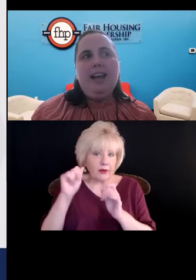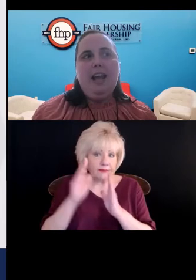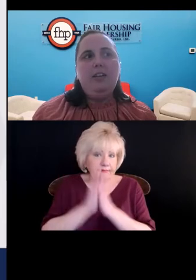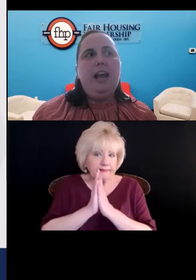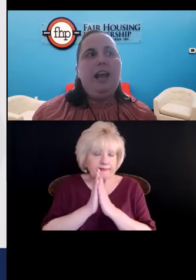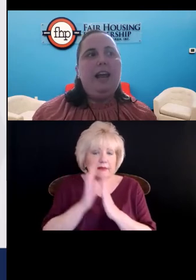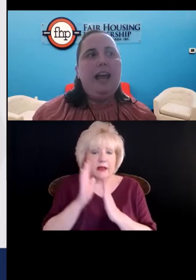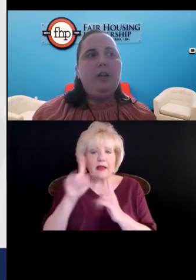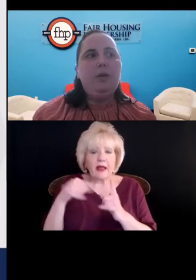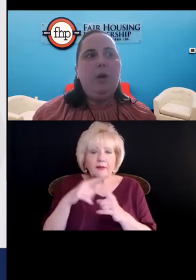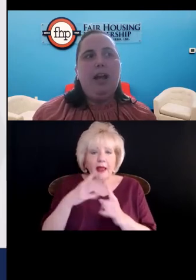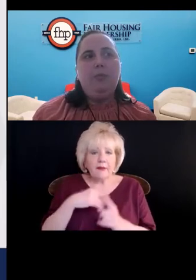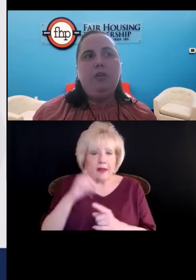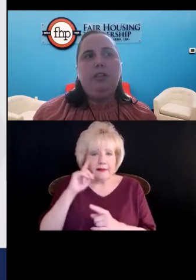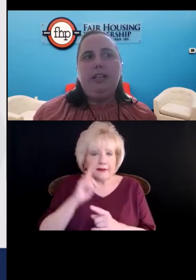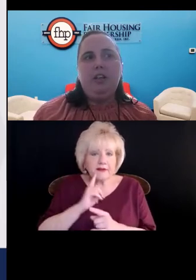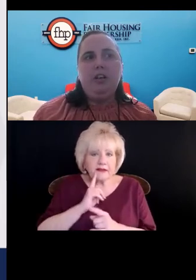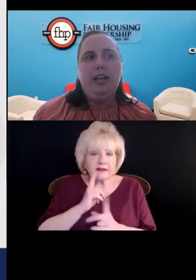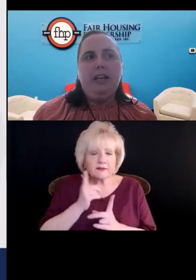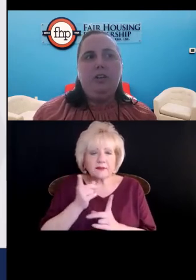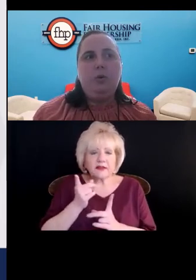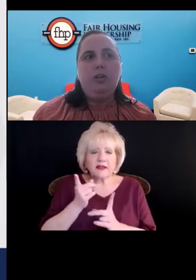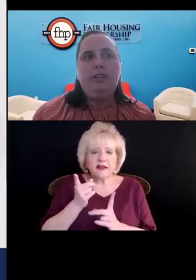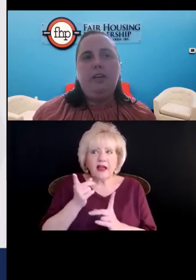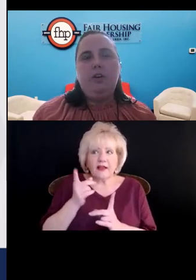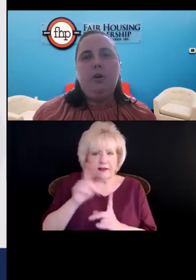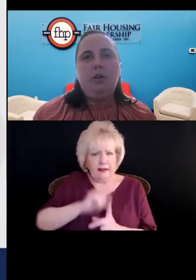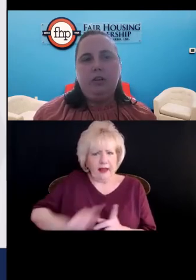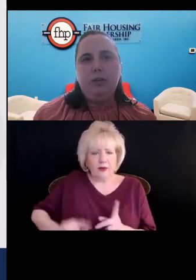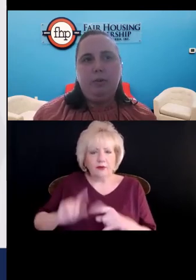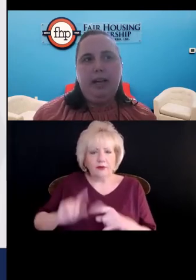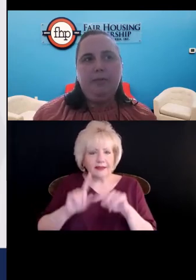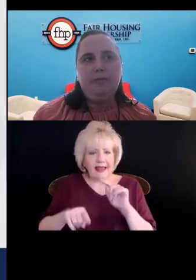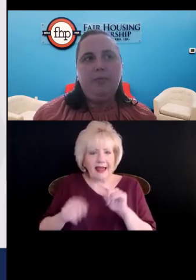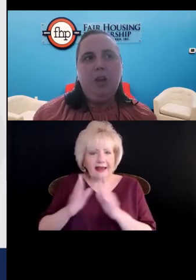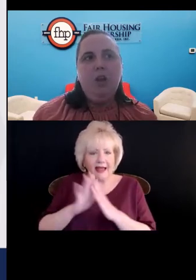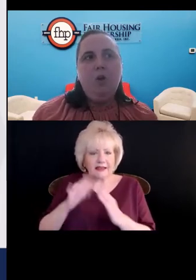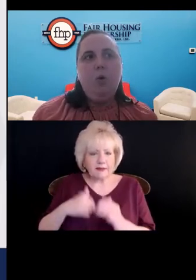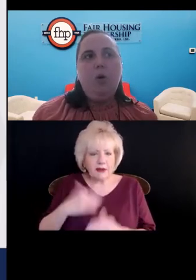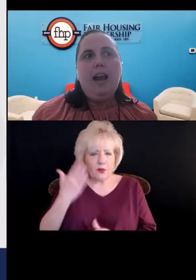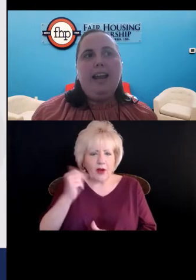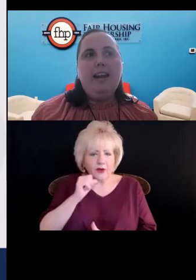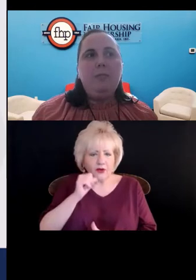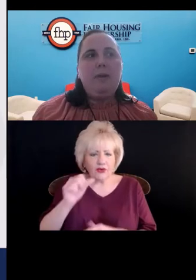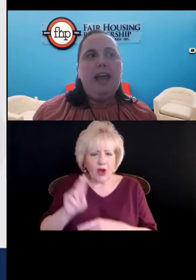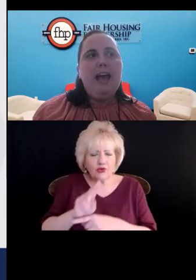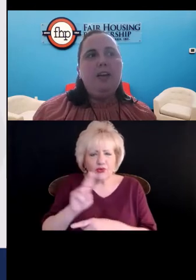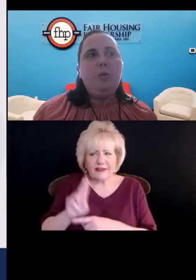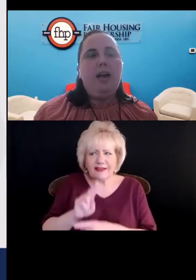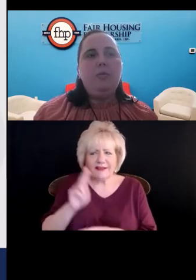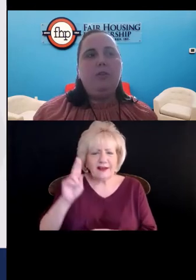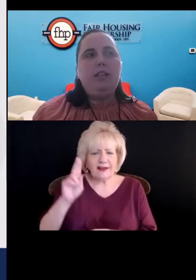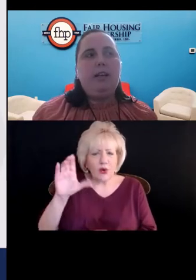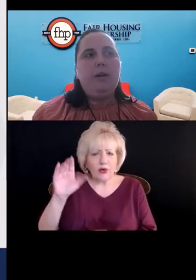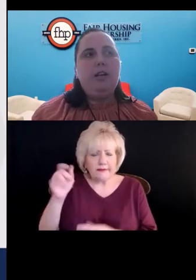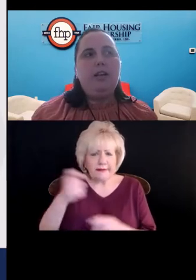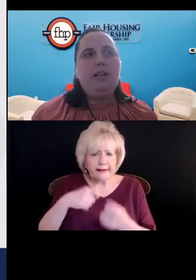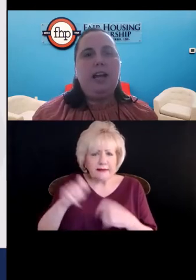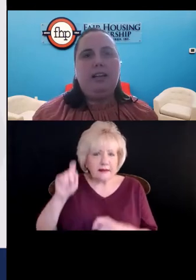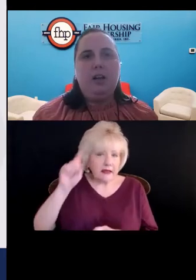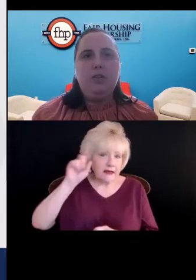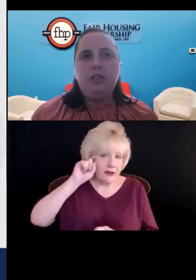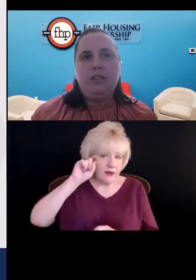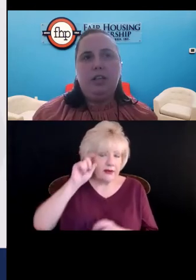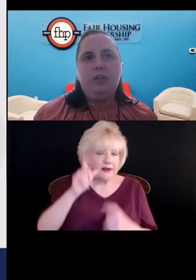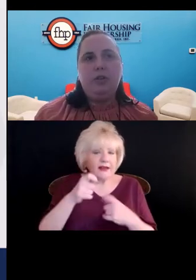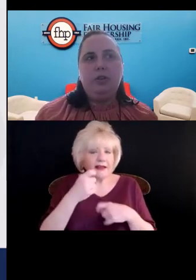landlord cannot not ask me why I'm using hearing aids instead of a cochlear implant. Or I cannot be asked why I'm using American